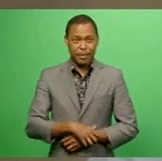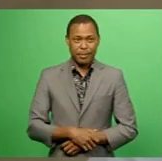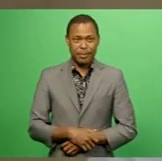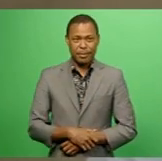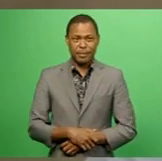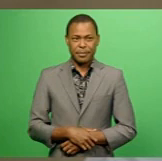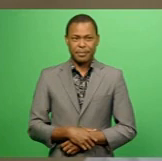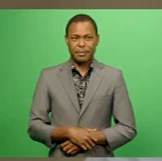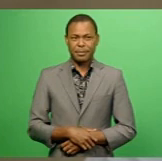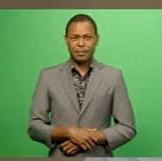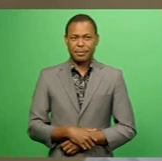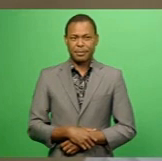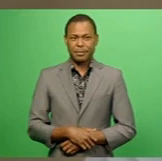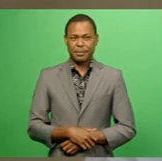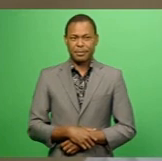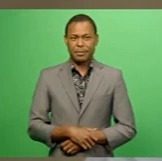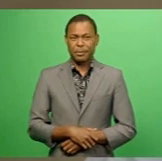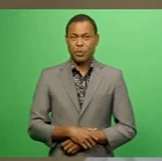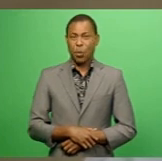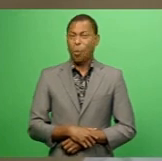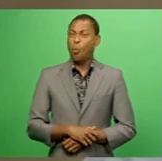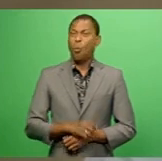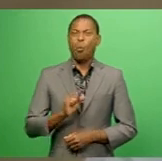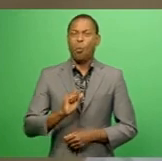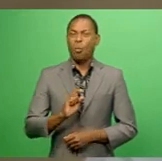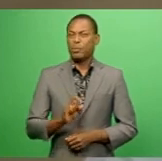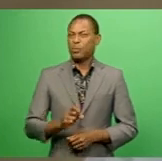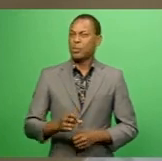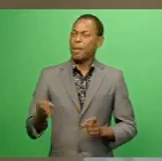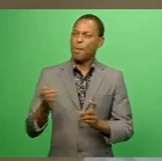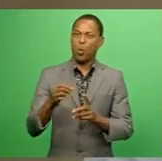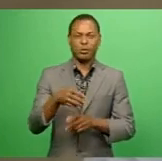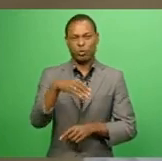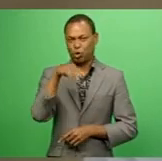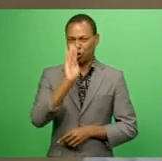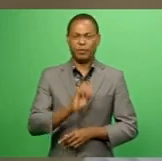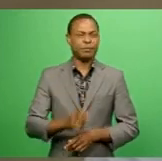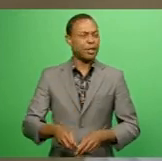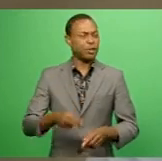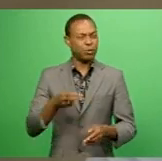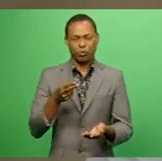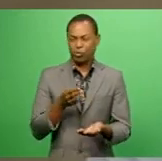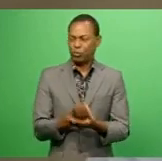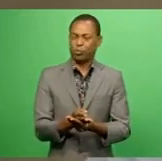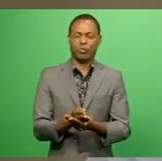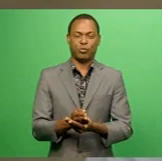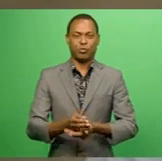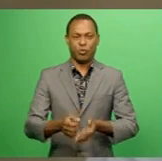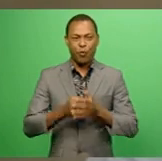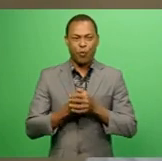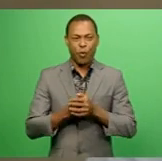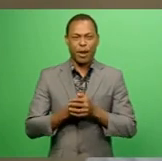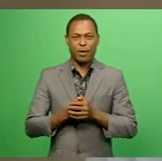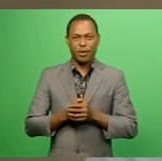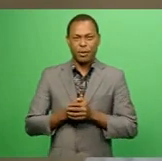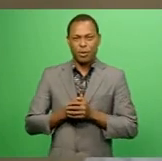would have